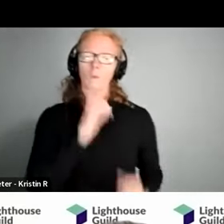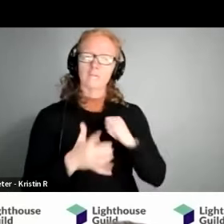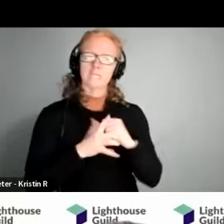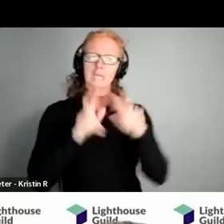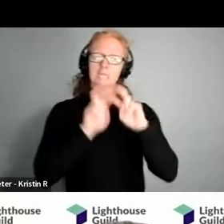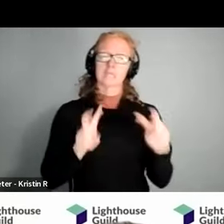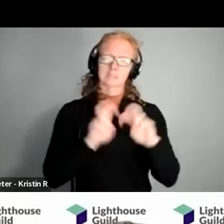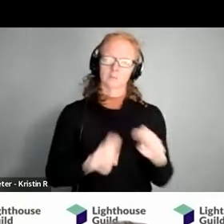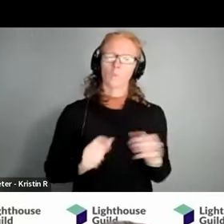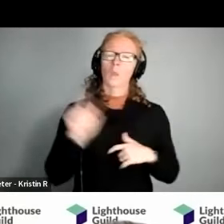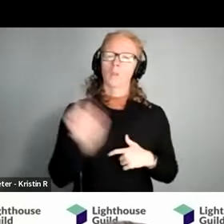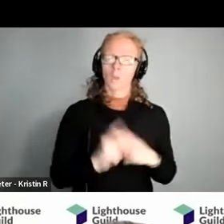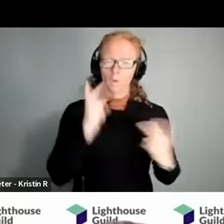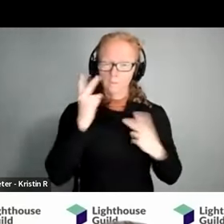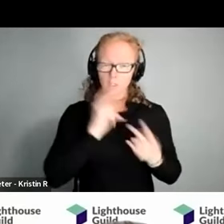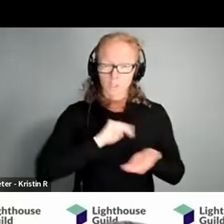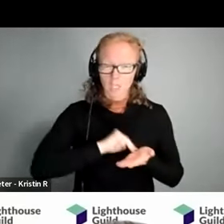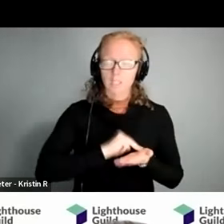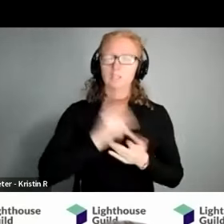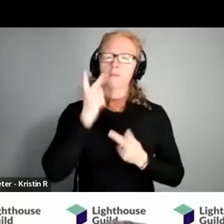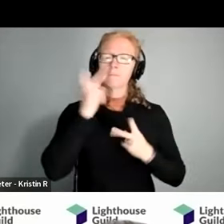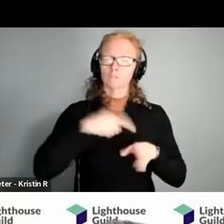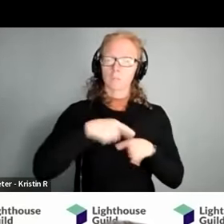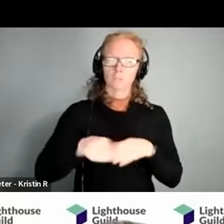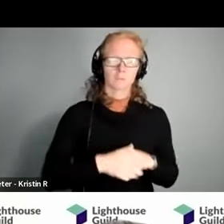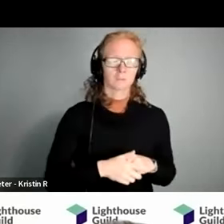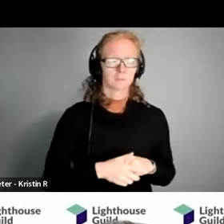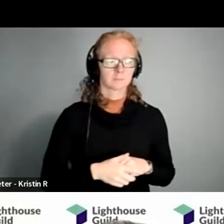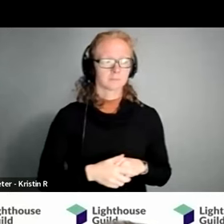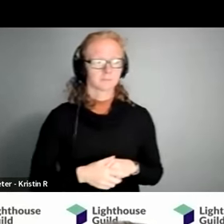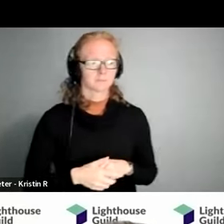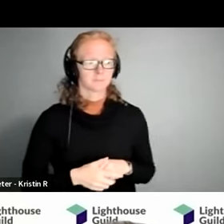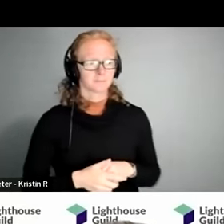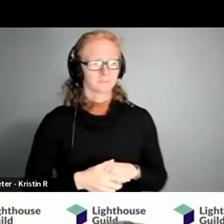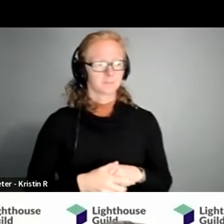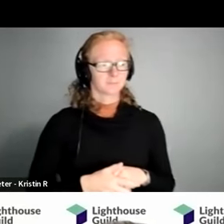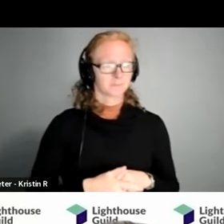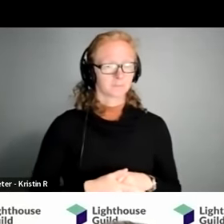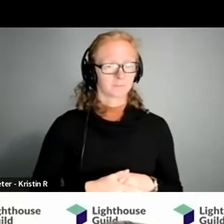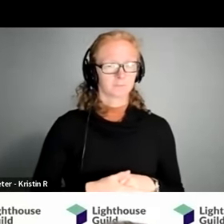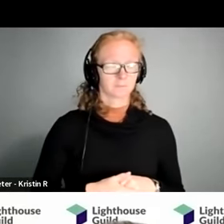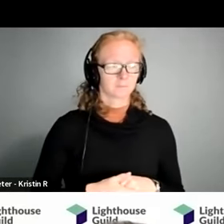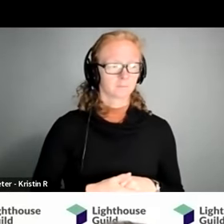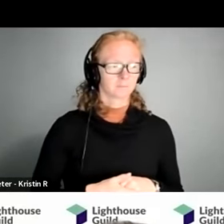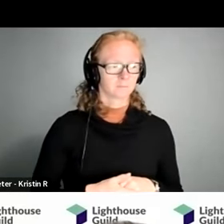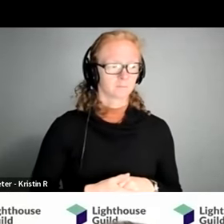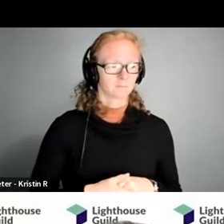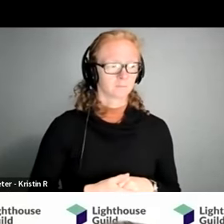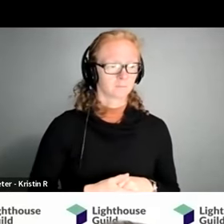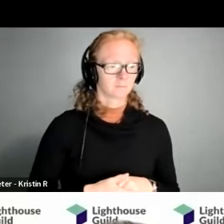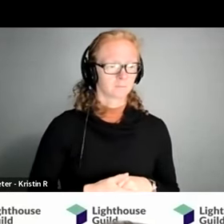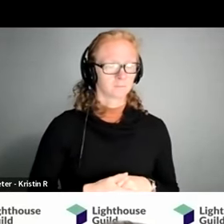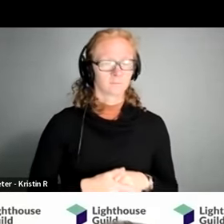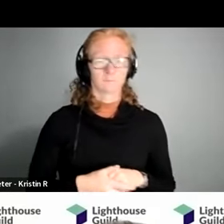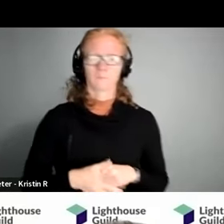low vision doctors and low vision and vision loss specialists and then making those recommendations based on the person's lifestyle their goals